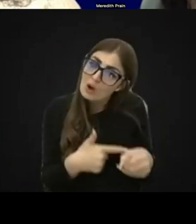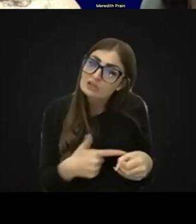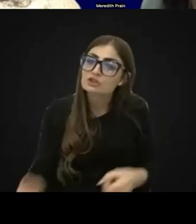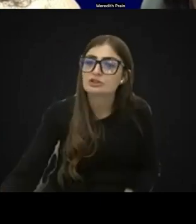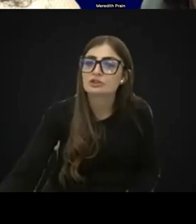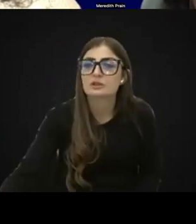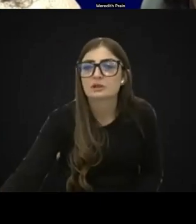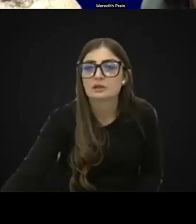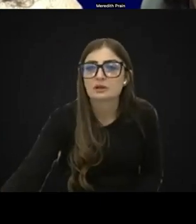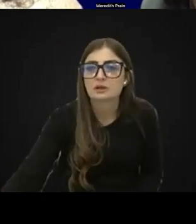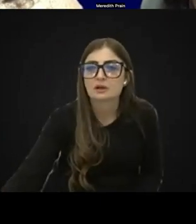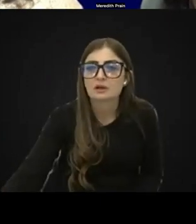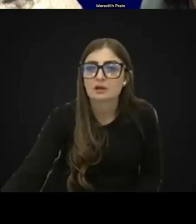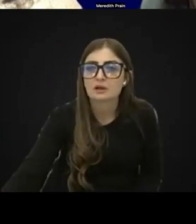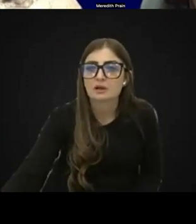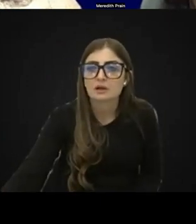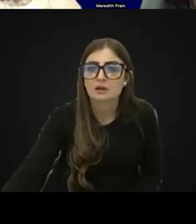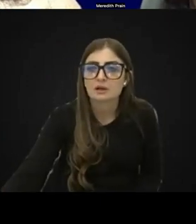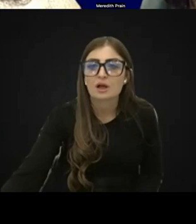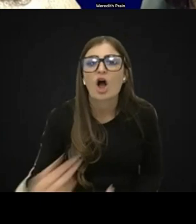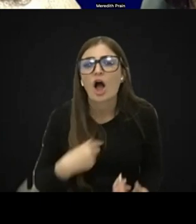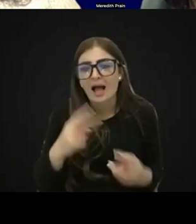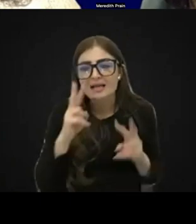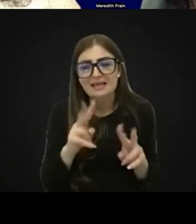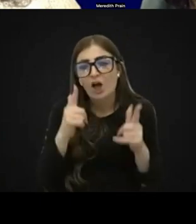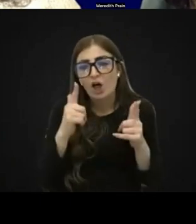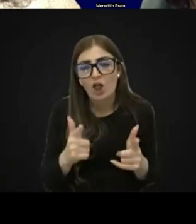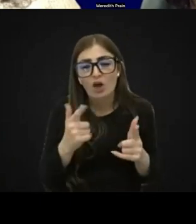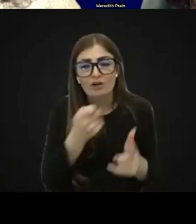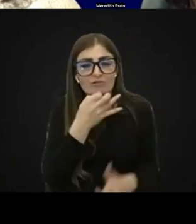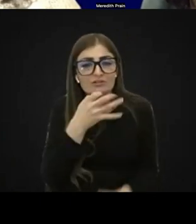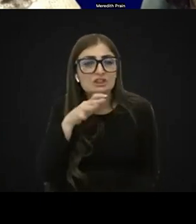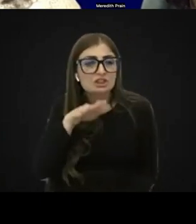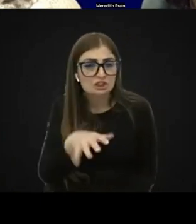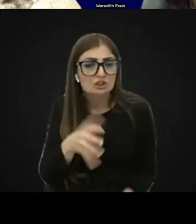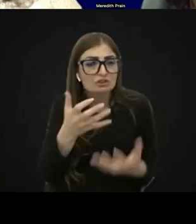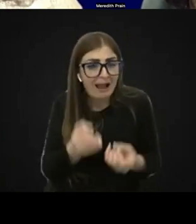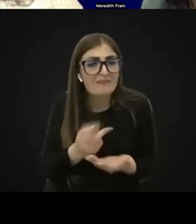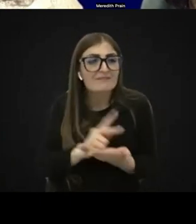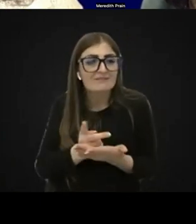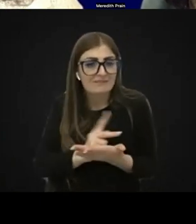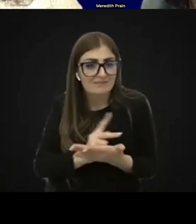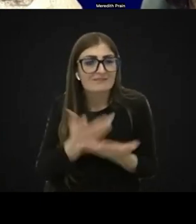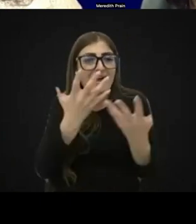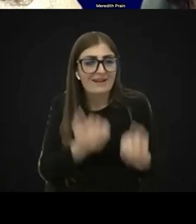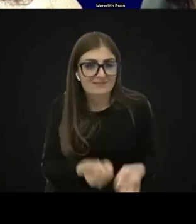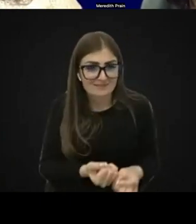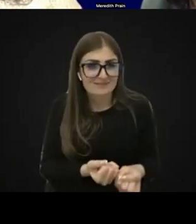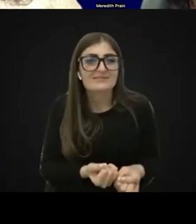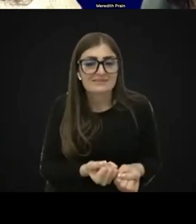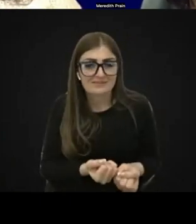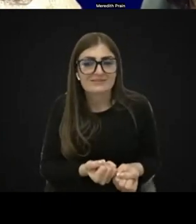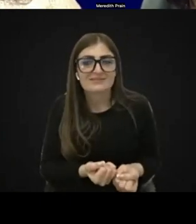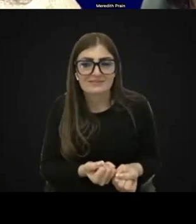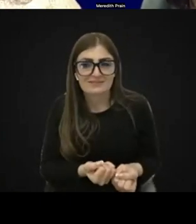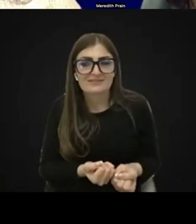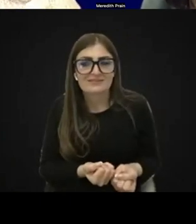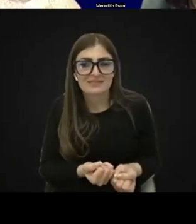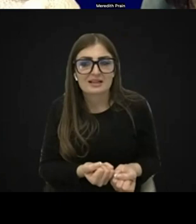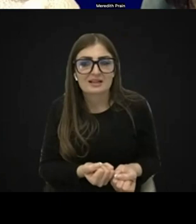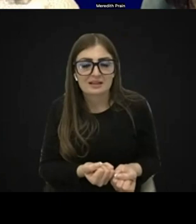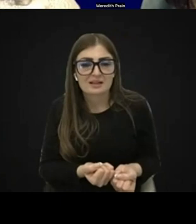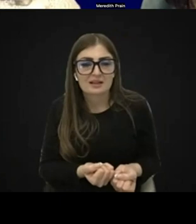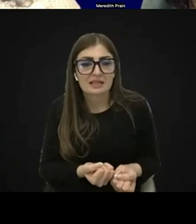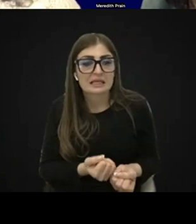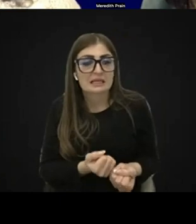I see a lot of my children have seizures. And some of them,